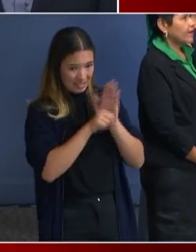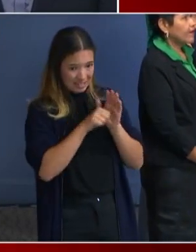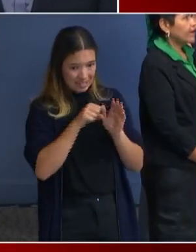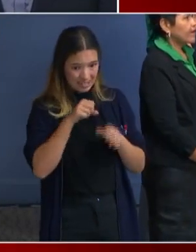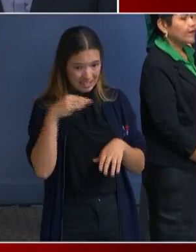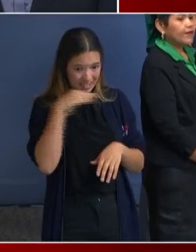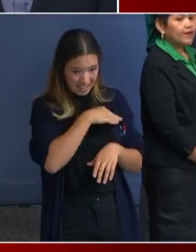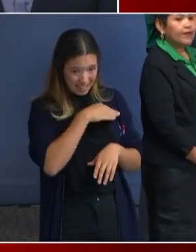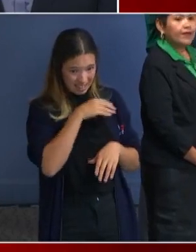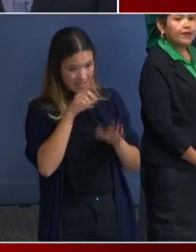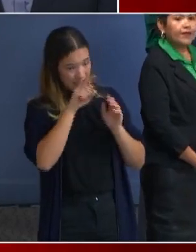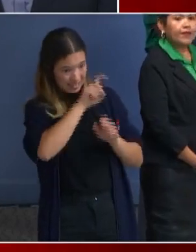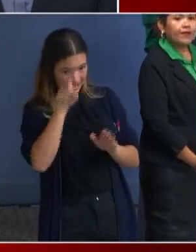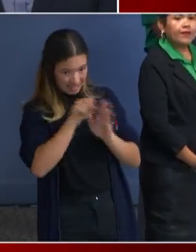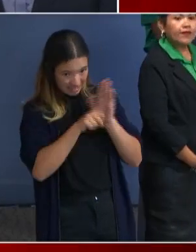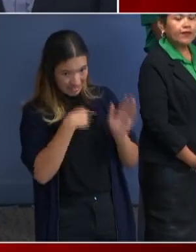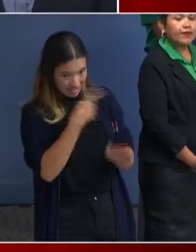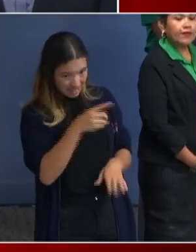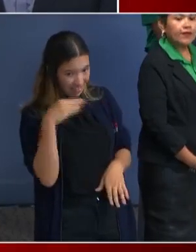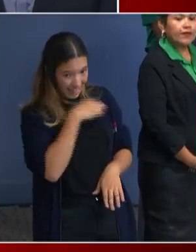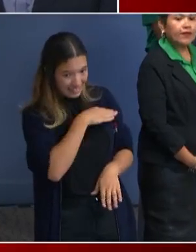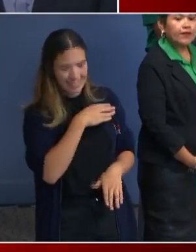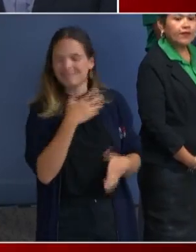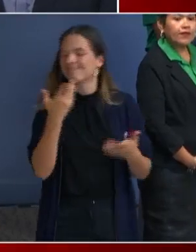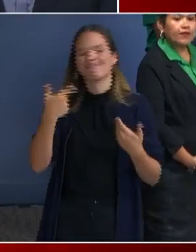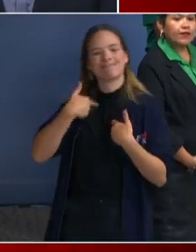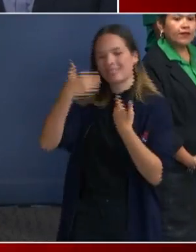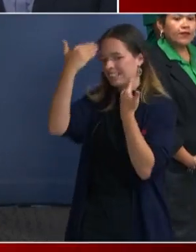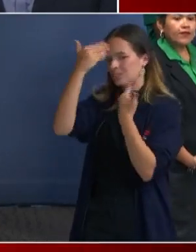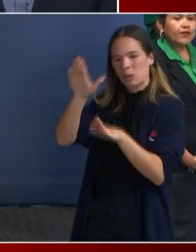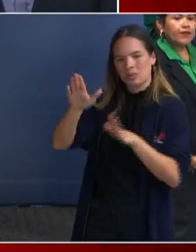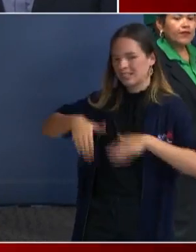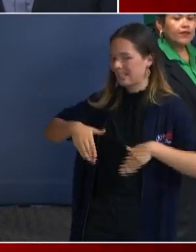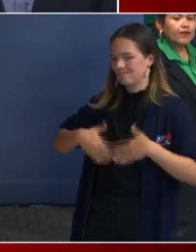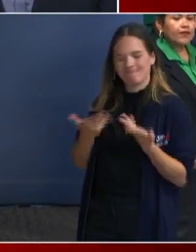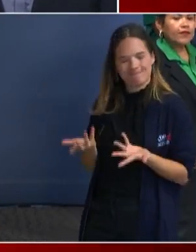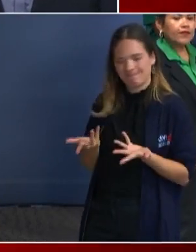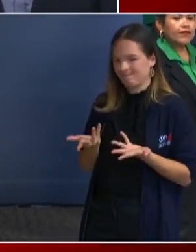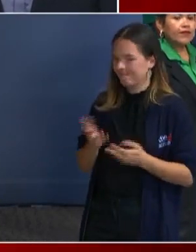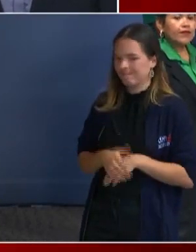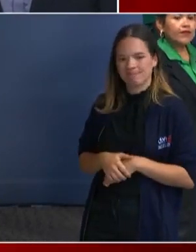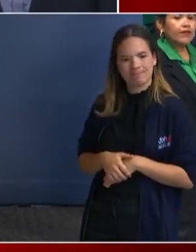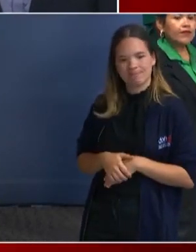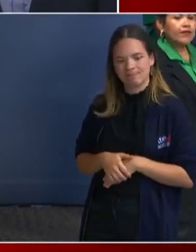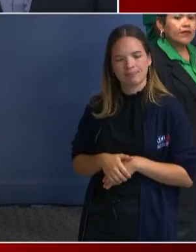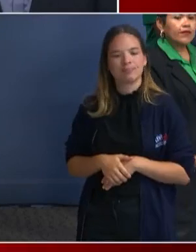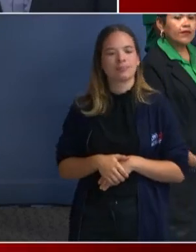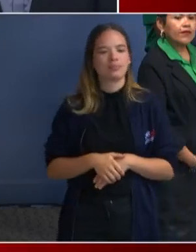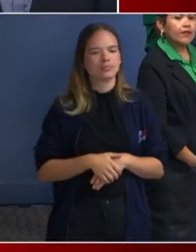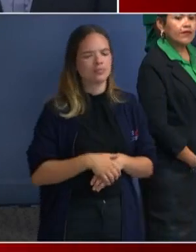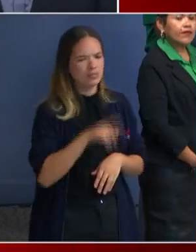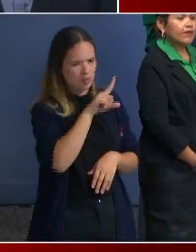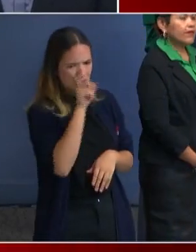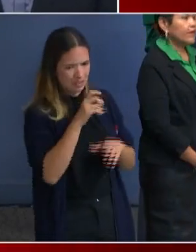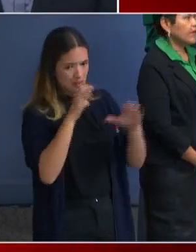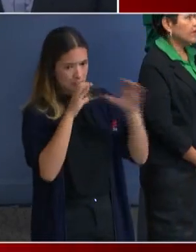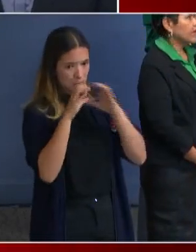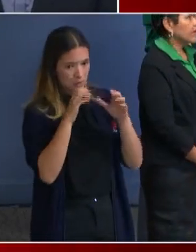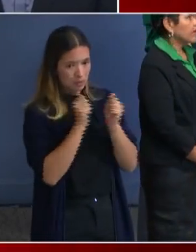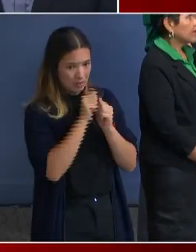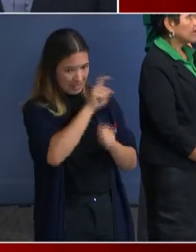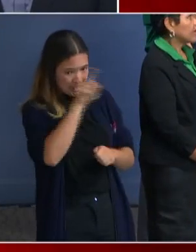I don't know. Mayor, uh, Janay with Axio. Yes. Uh, is there any communication with Texas or Arizona? Um,